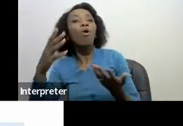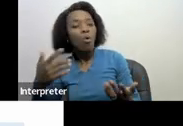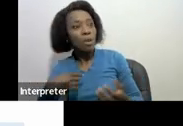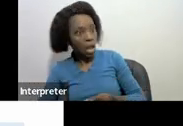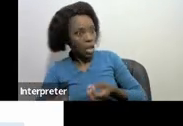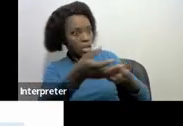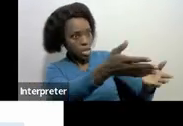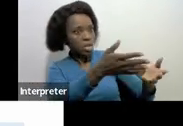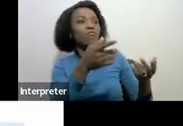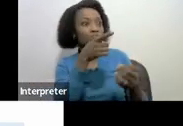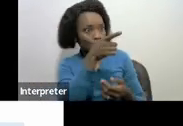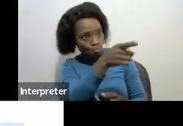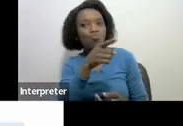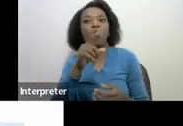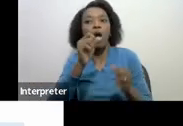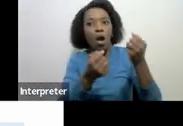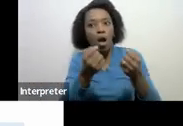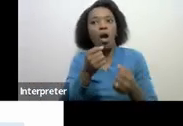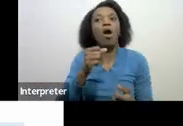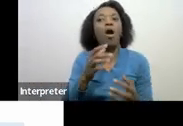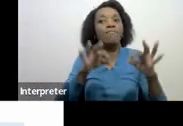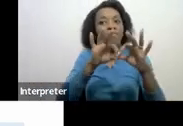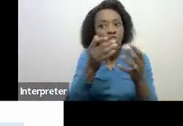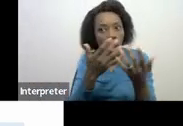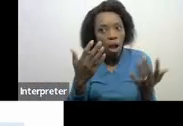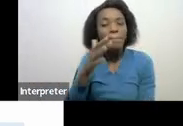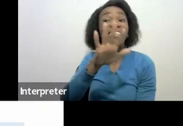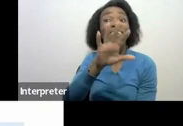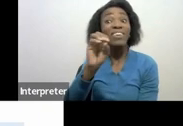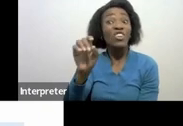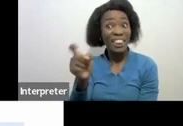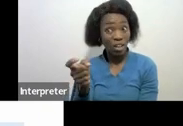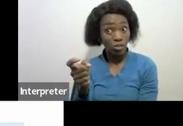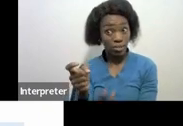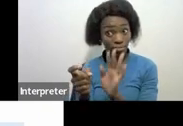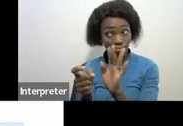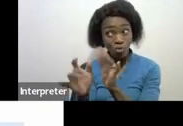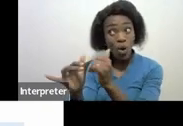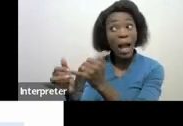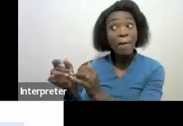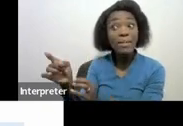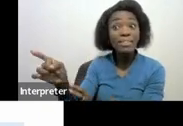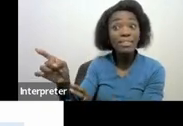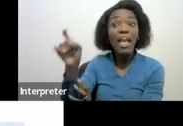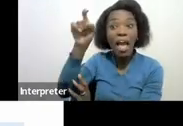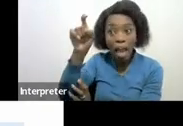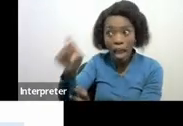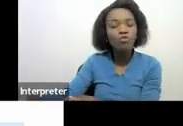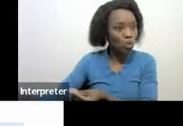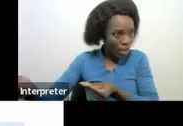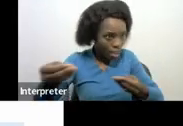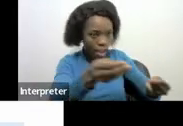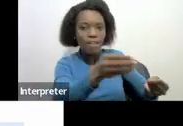of $500,000. And then, it will show on the RIP-5. That specific company must give you an RIP-5